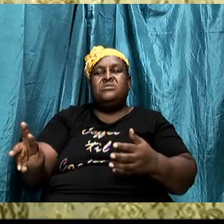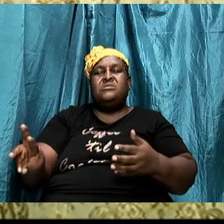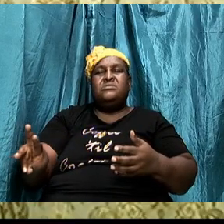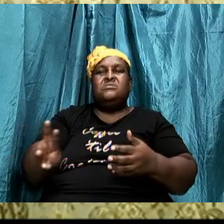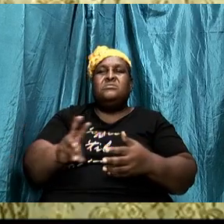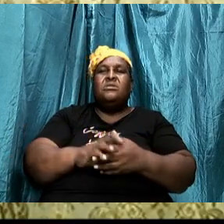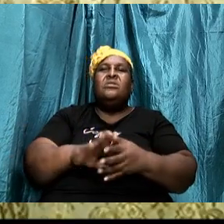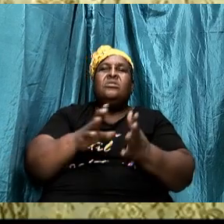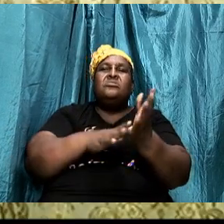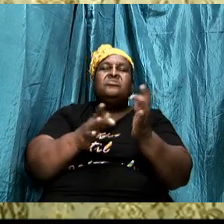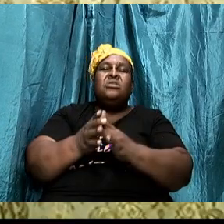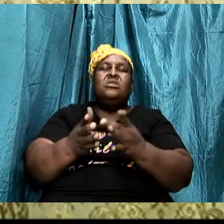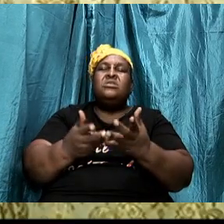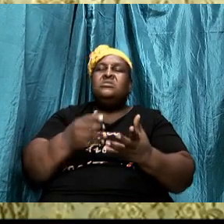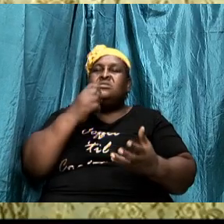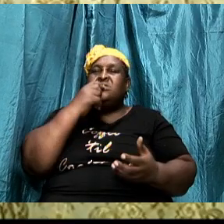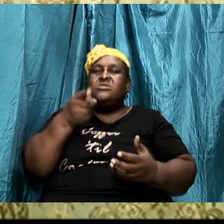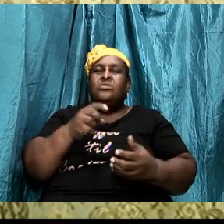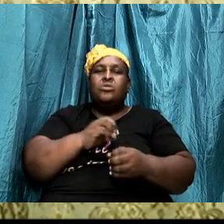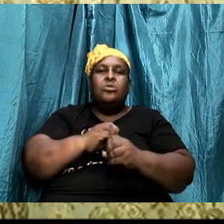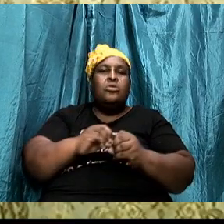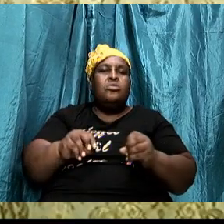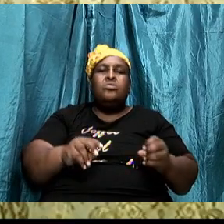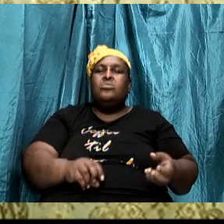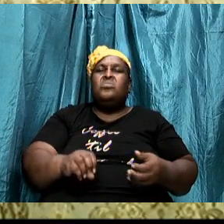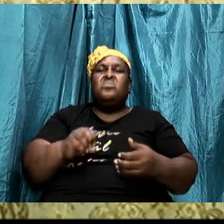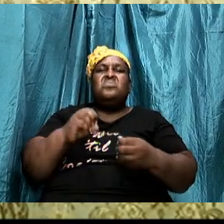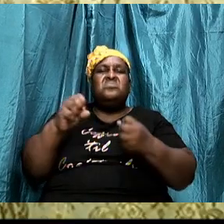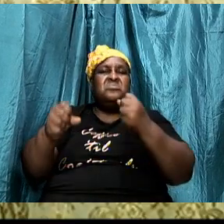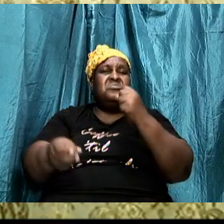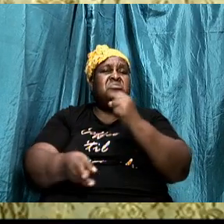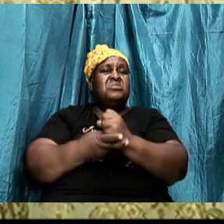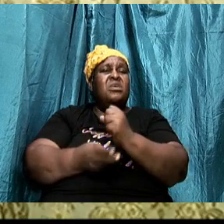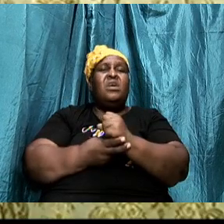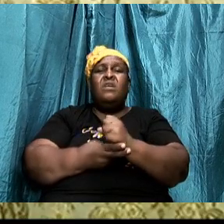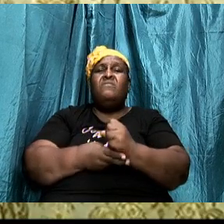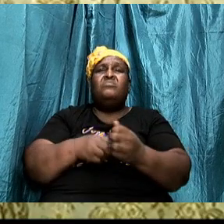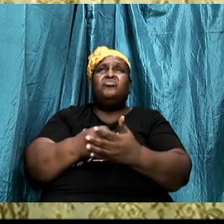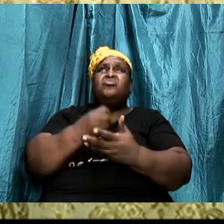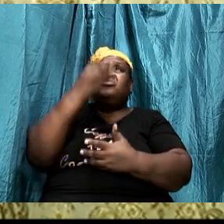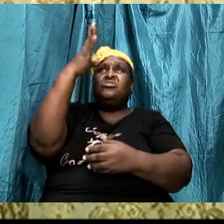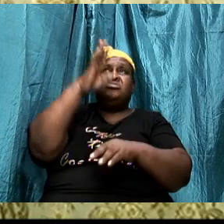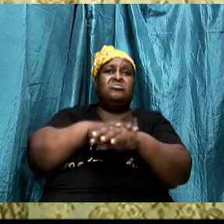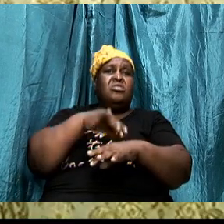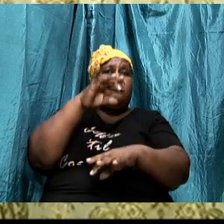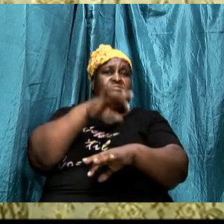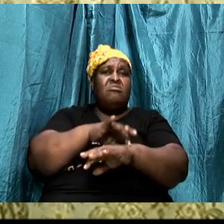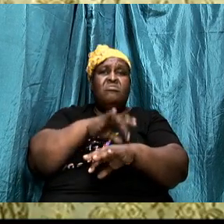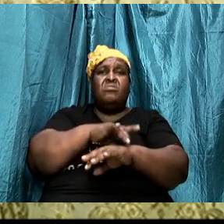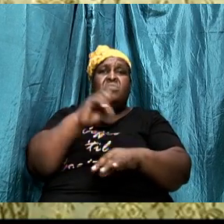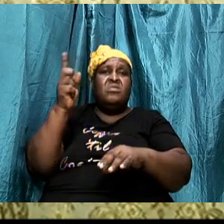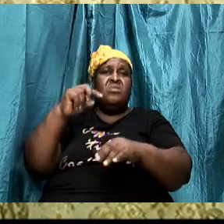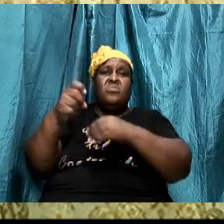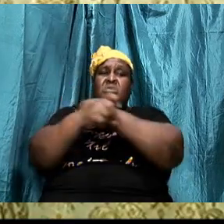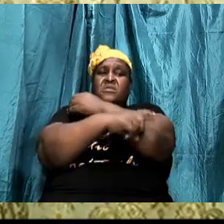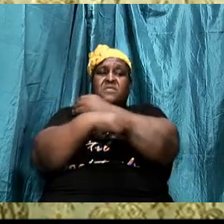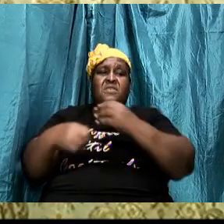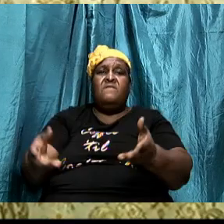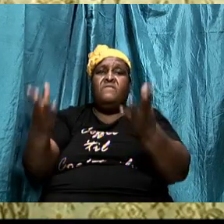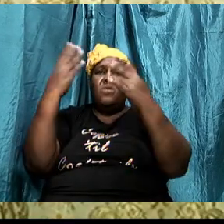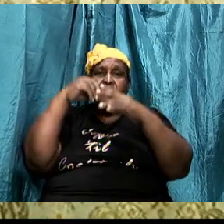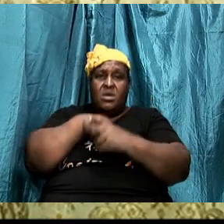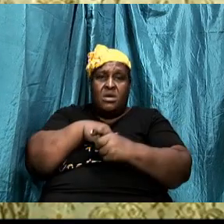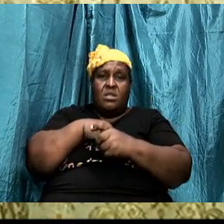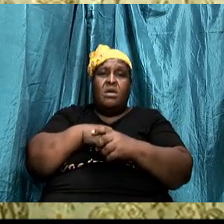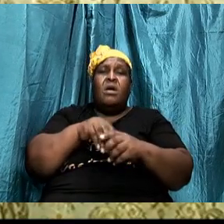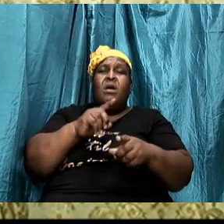said do not store your treasures and earth where thieves can come in but he says store your treasures in heaven